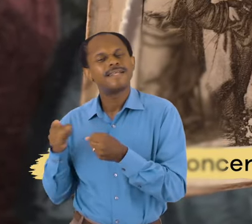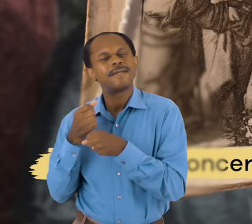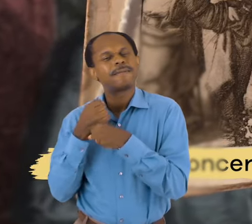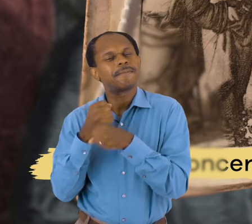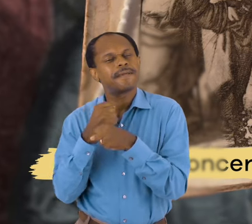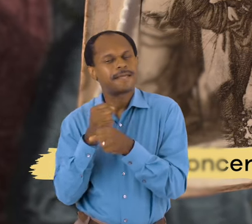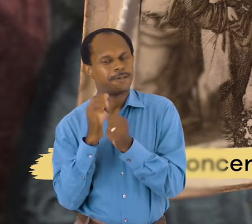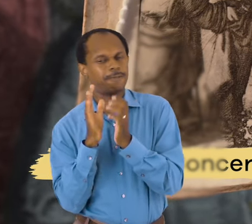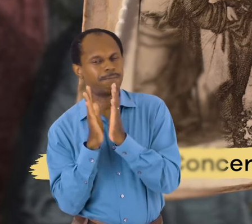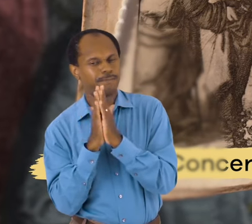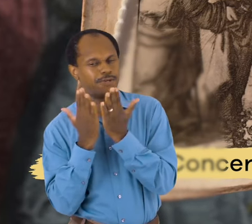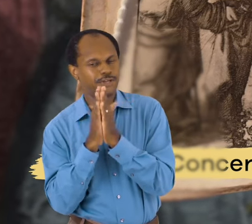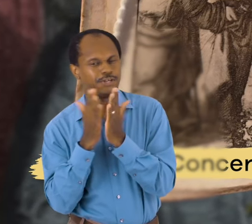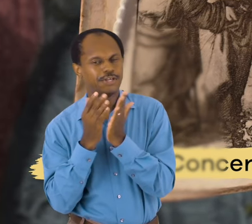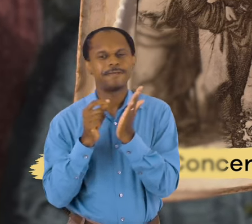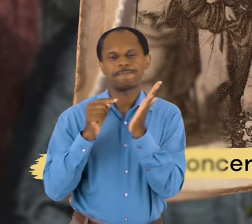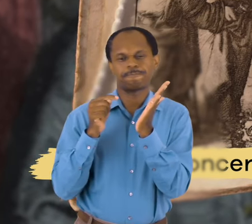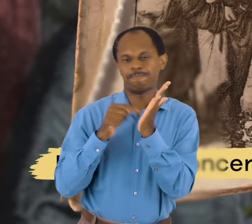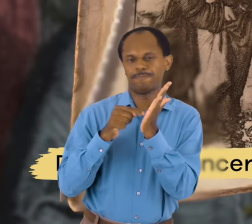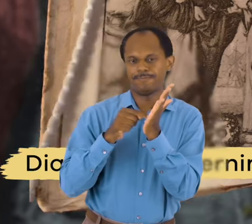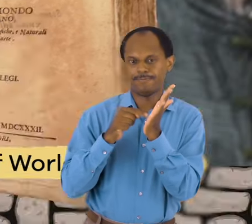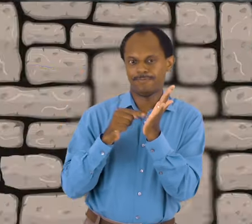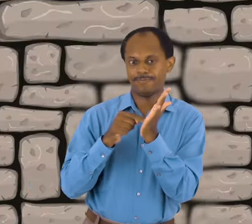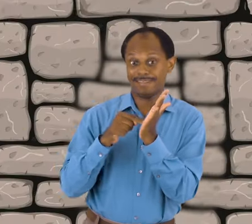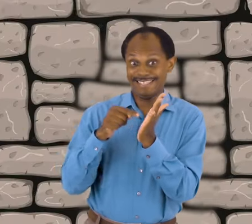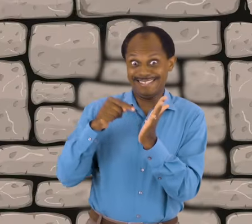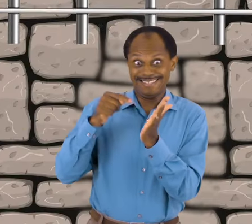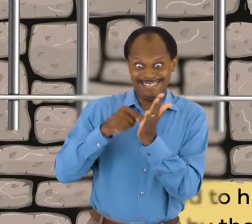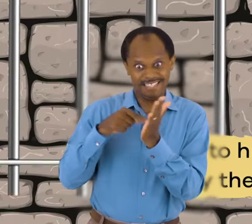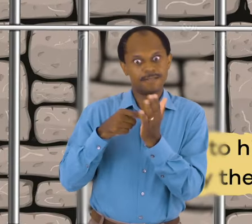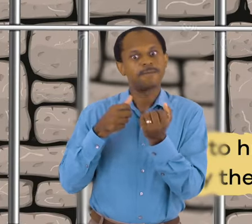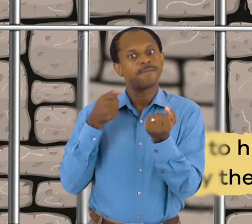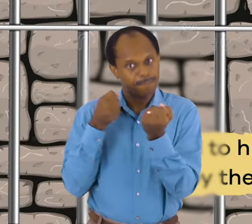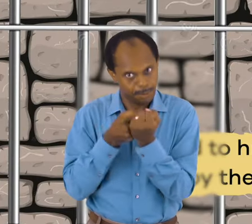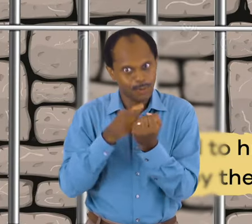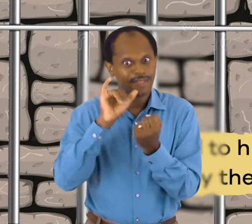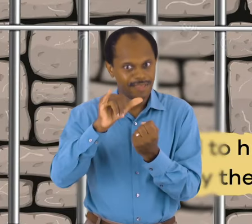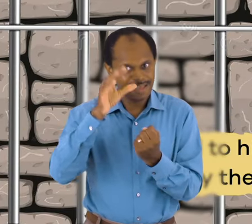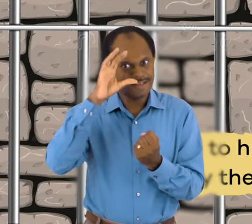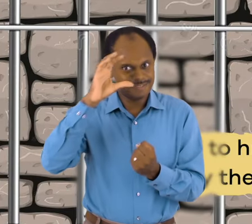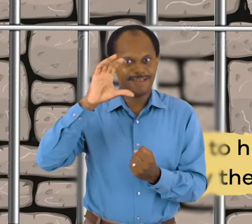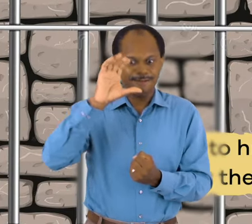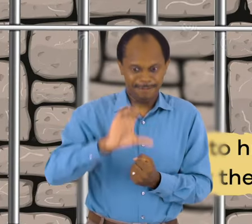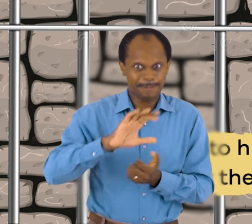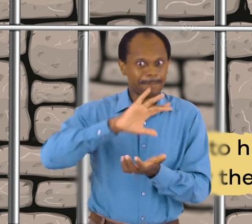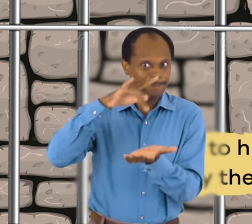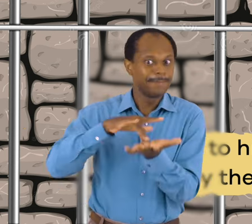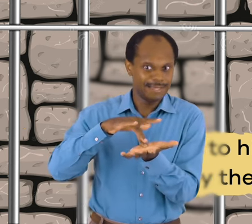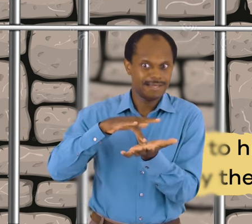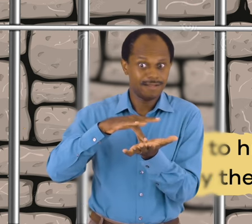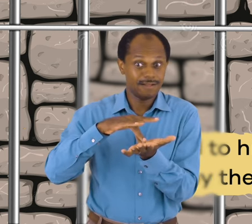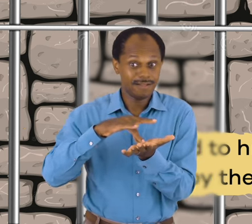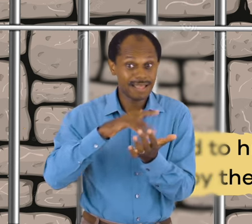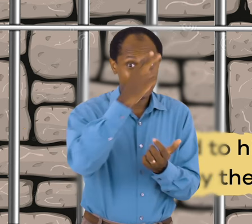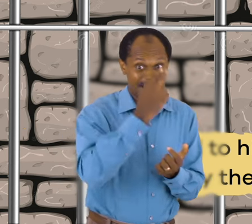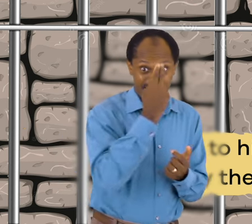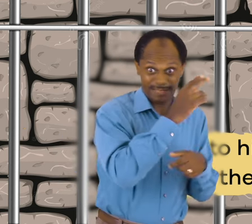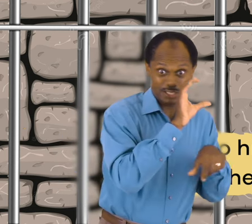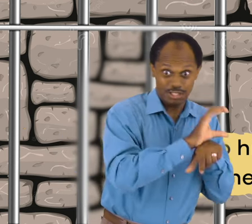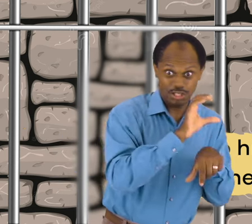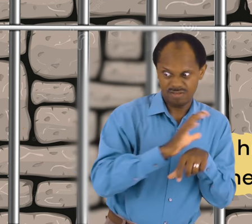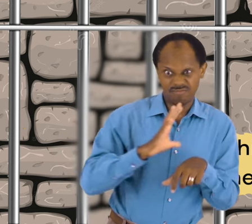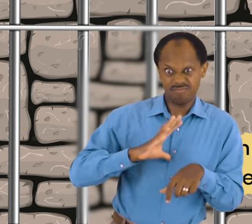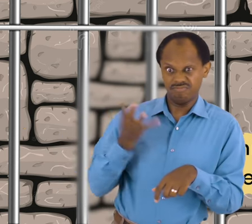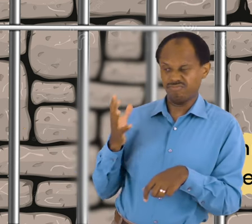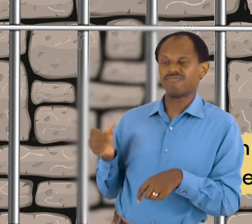Concerning the Two Chief World Systems, which ultimately led to his arrest and imprisonment by the